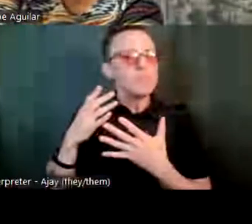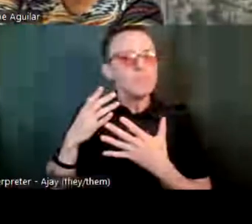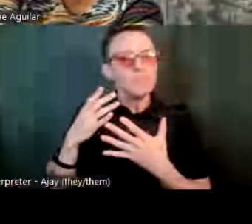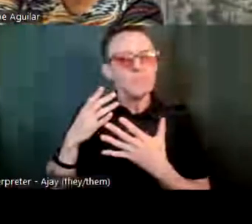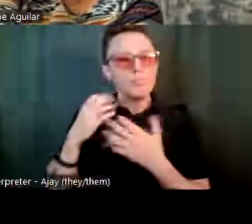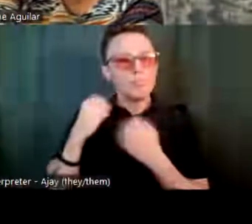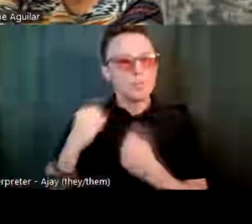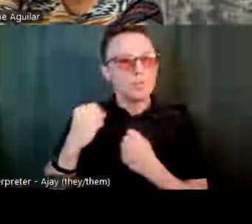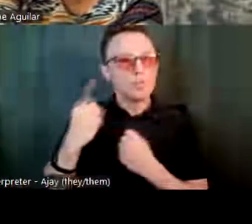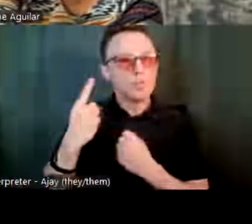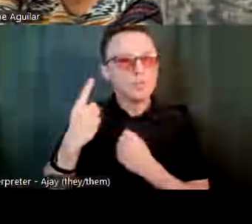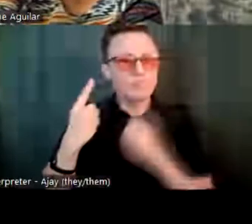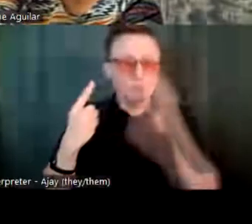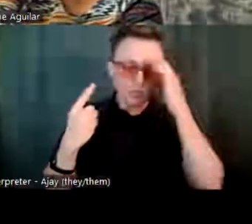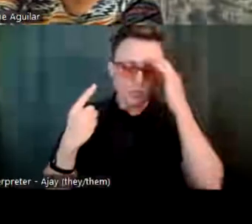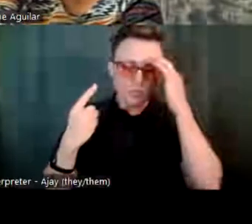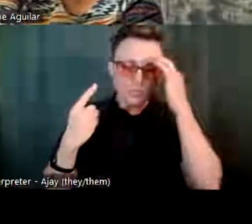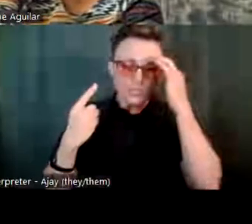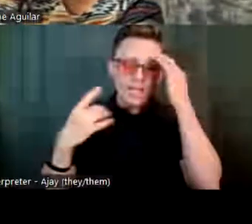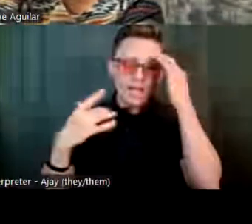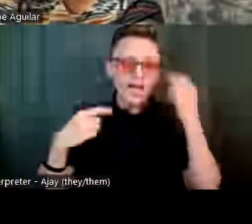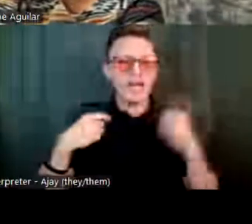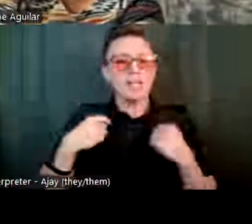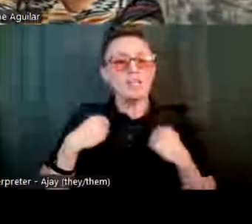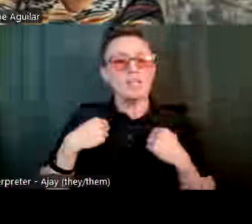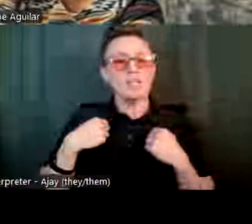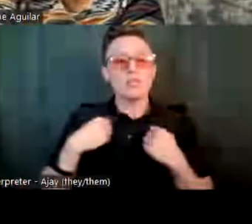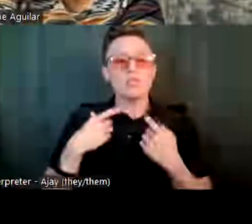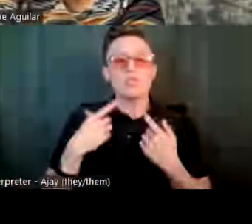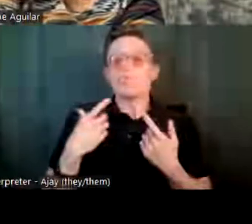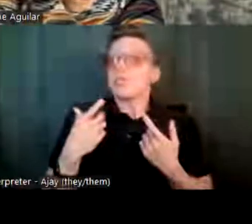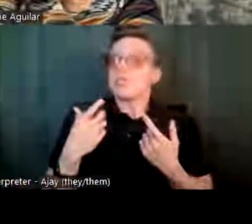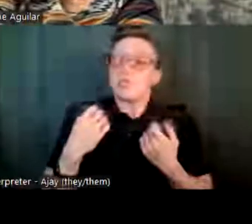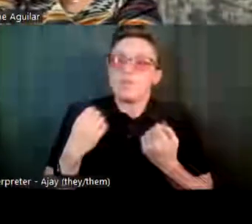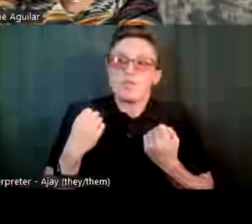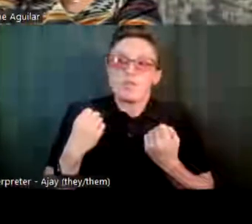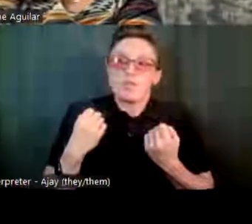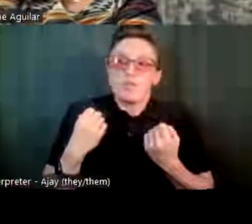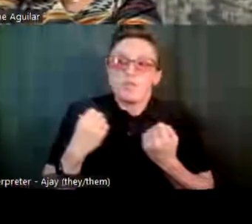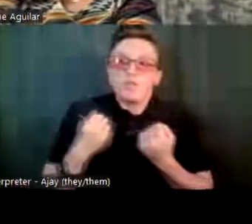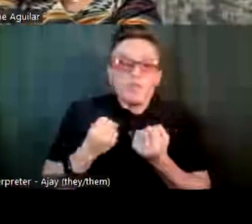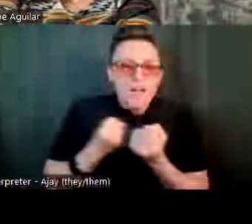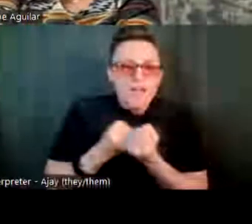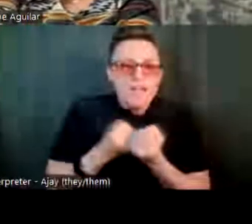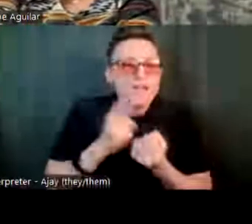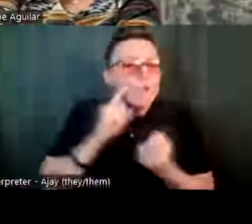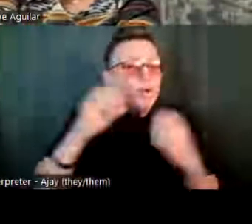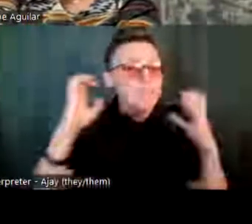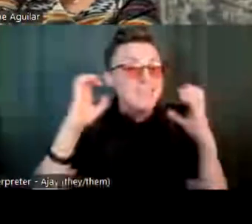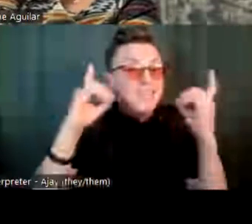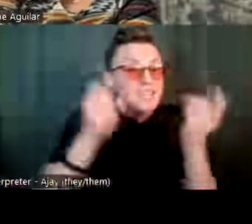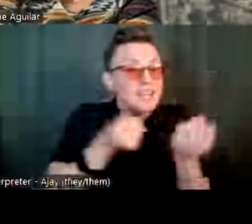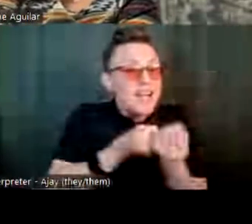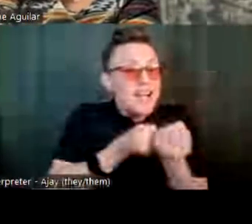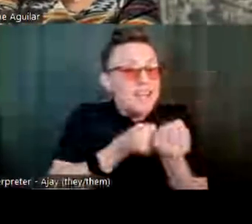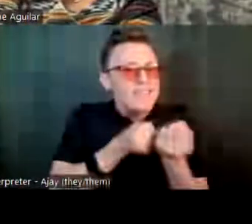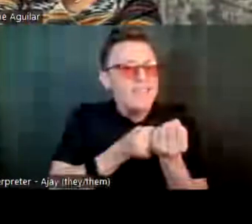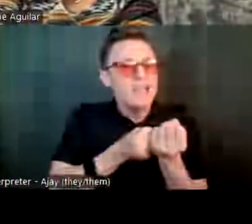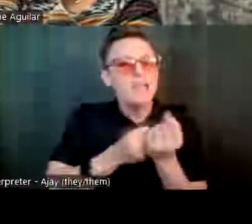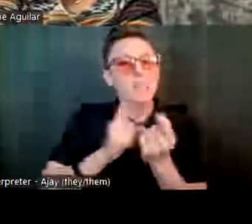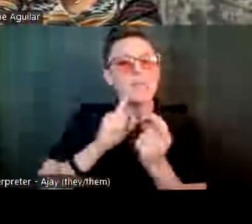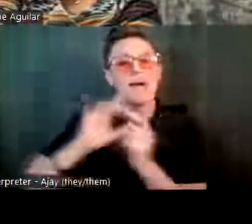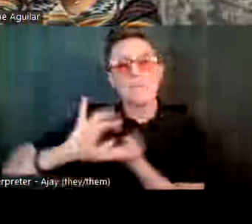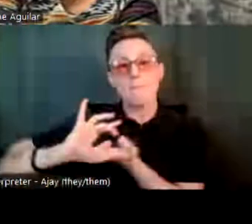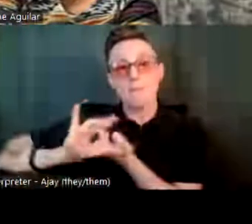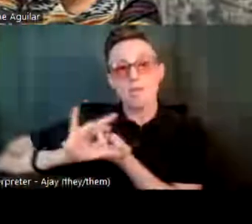spent a lot of time advocating for her through education. The medical side of it came